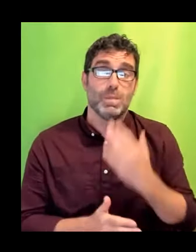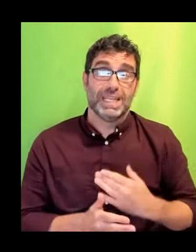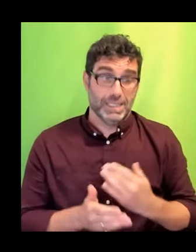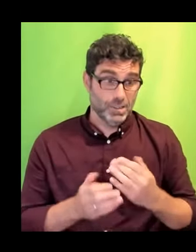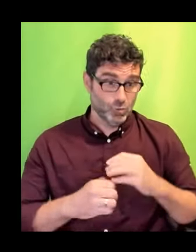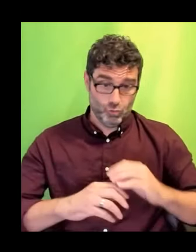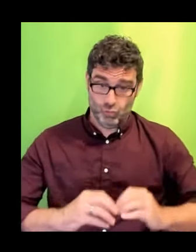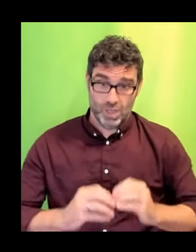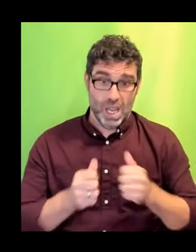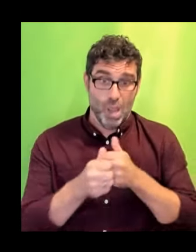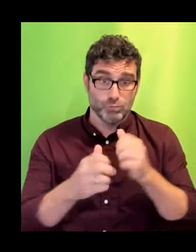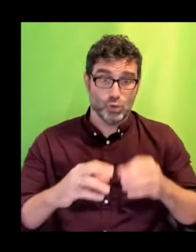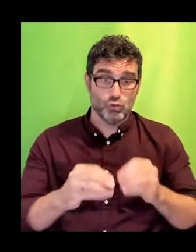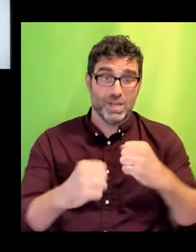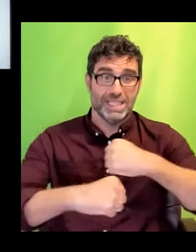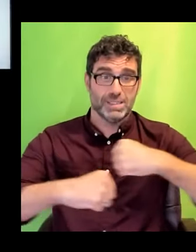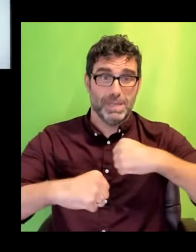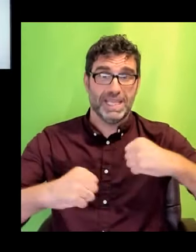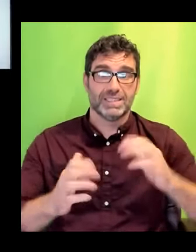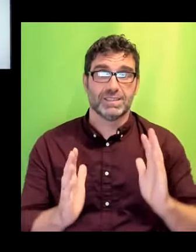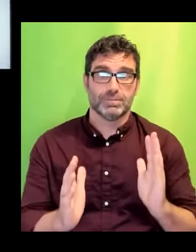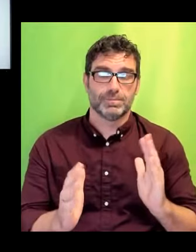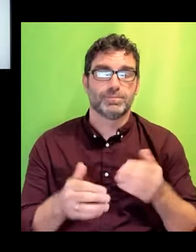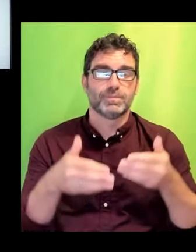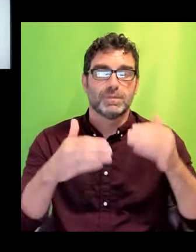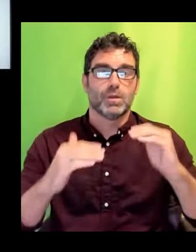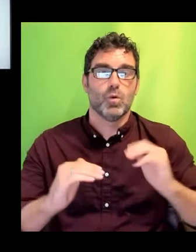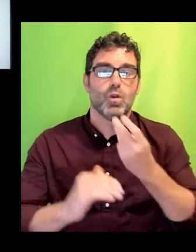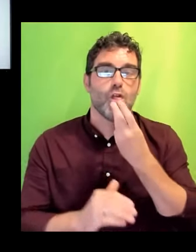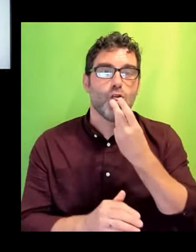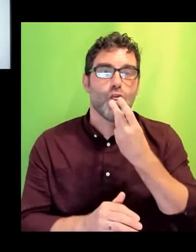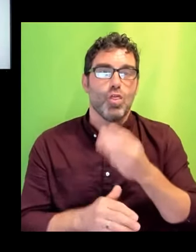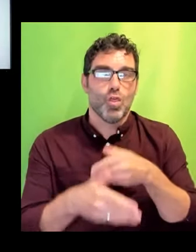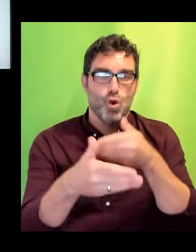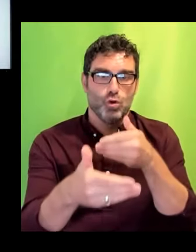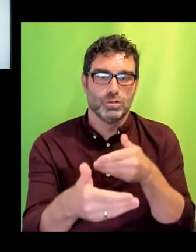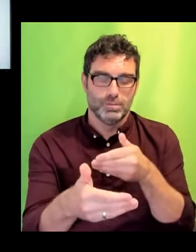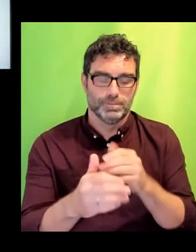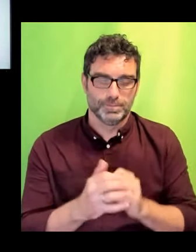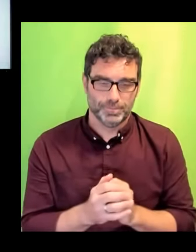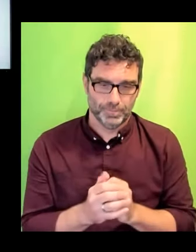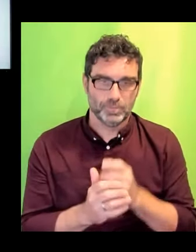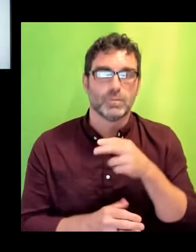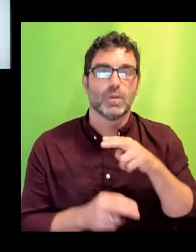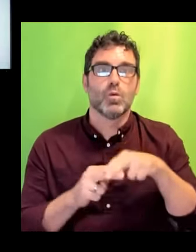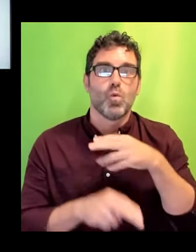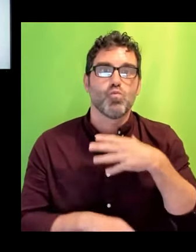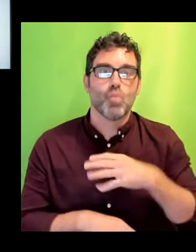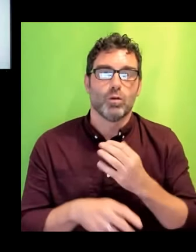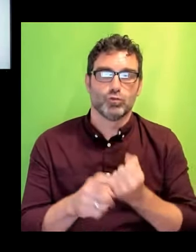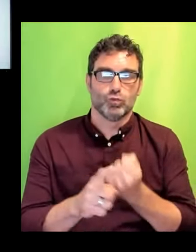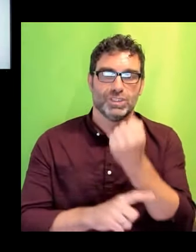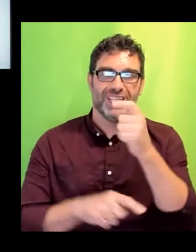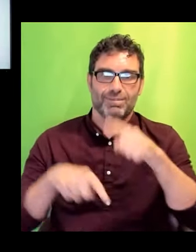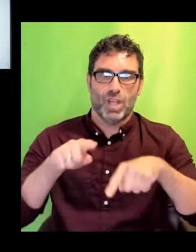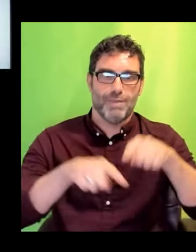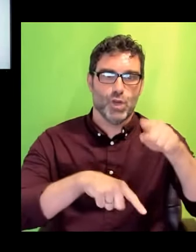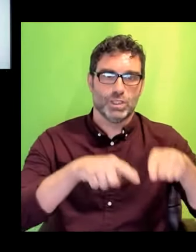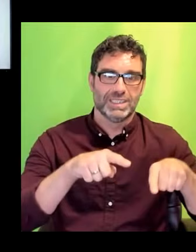Which leads me on to the third thing. In order to get this diversity, disability desperately needs quotas.